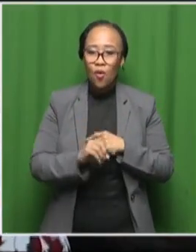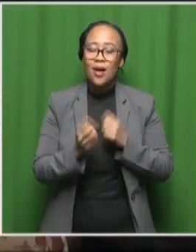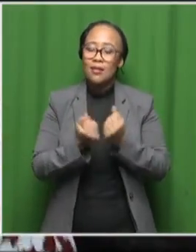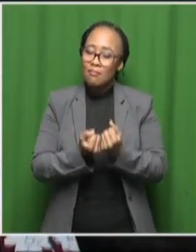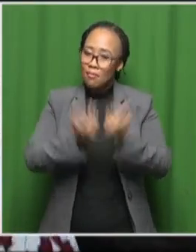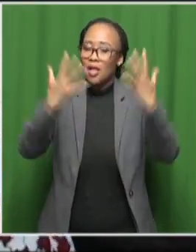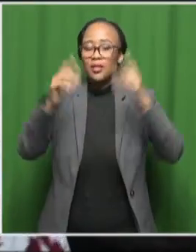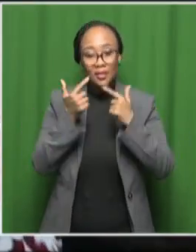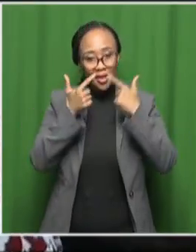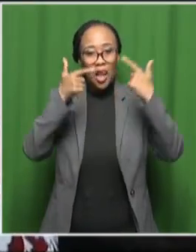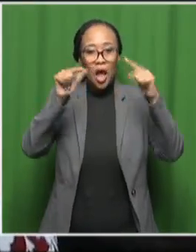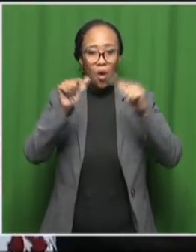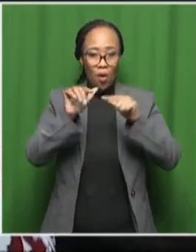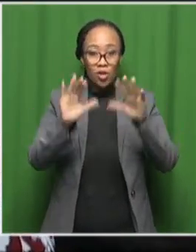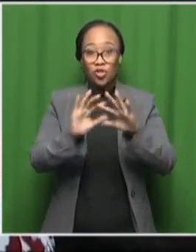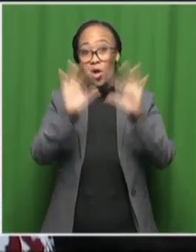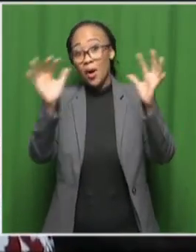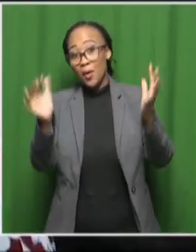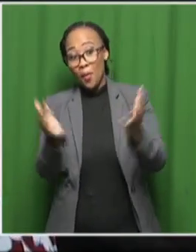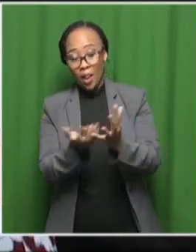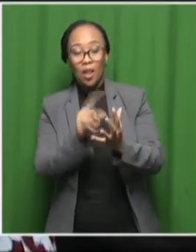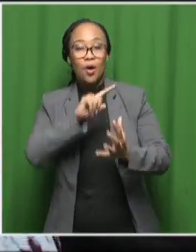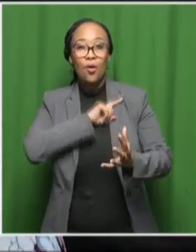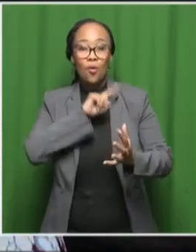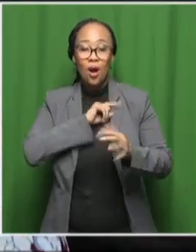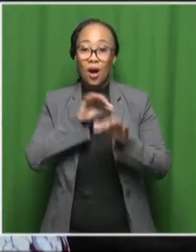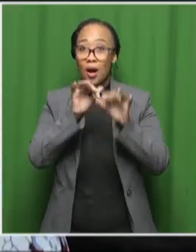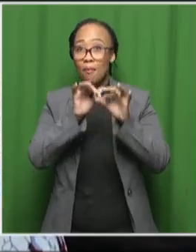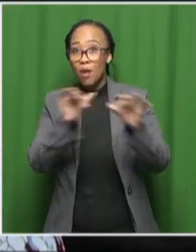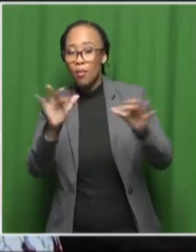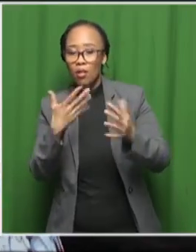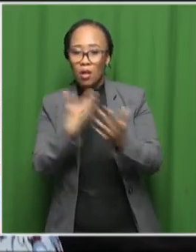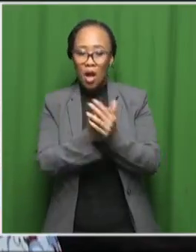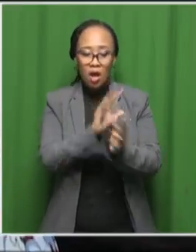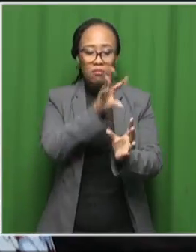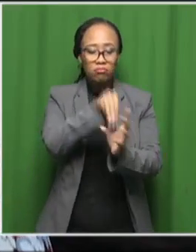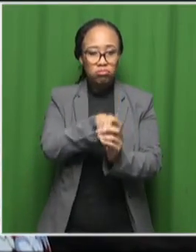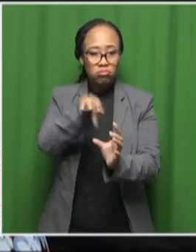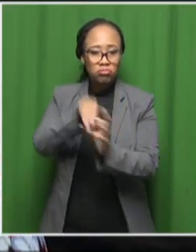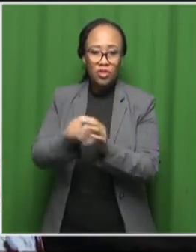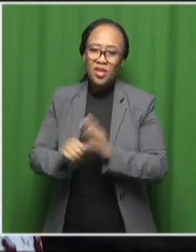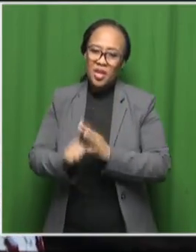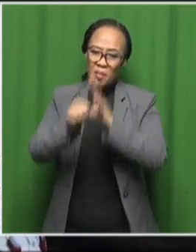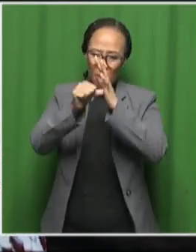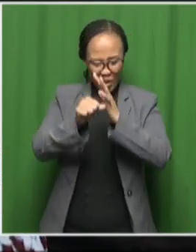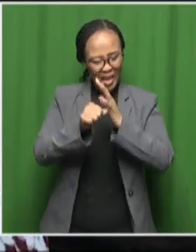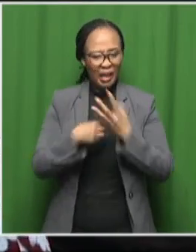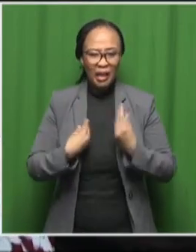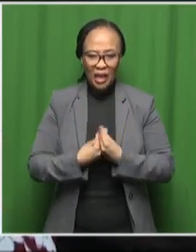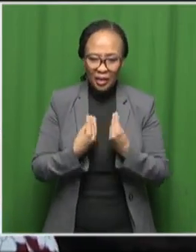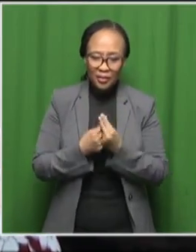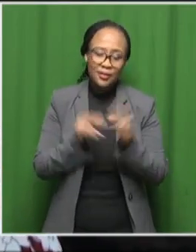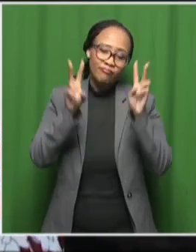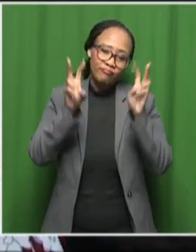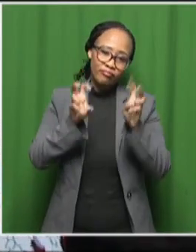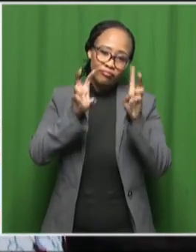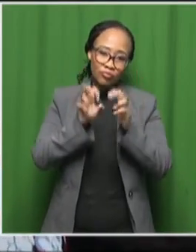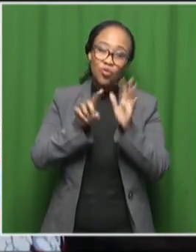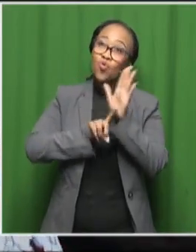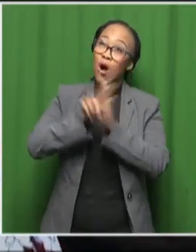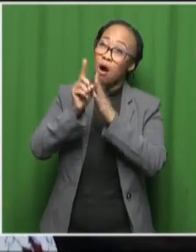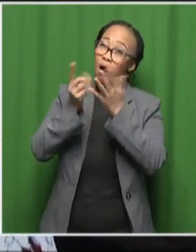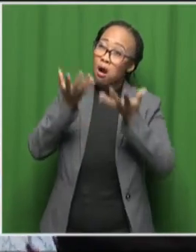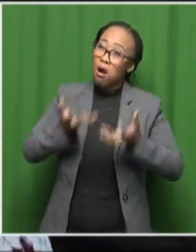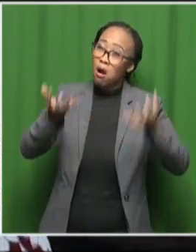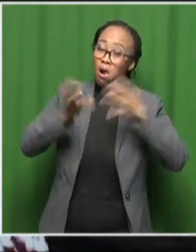everyone around the world has contributed to what are the most important essential concepts in astronomy that we want children to know from a very